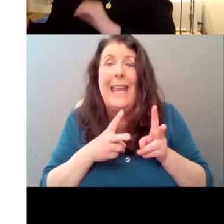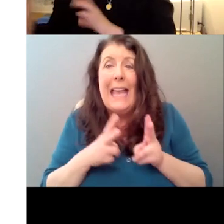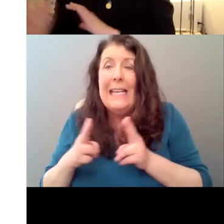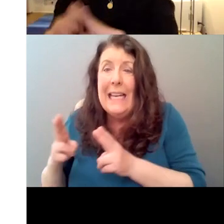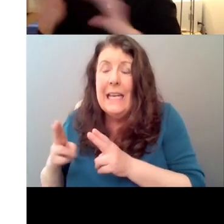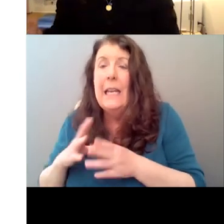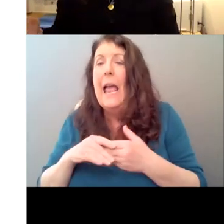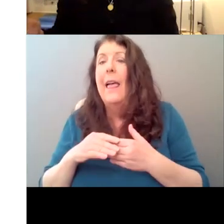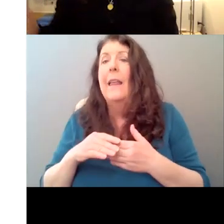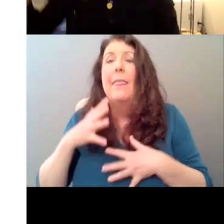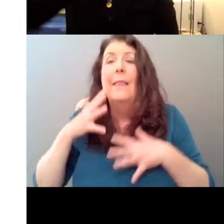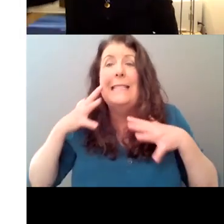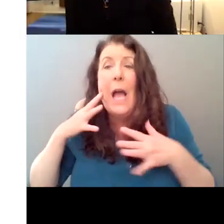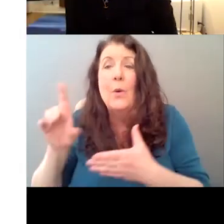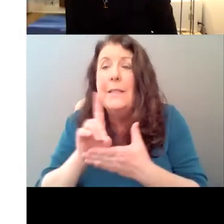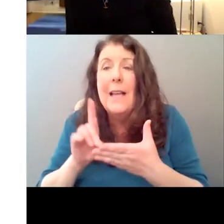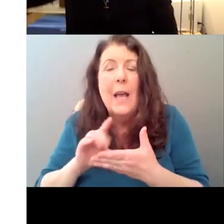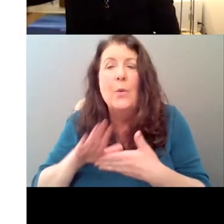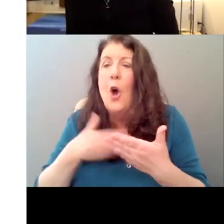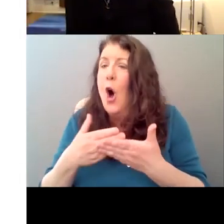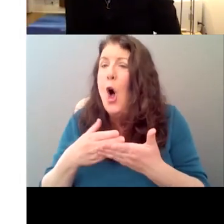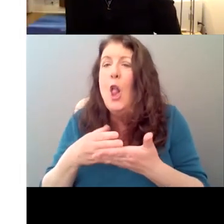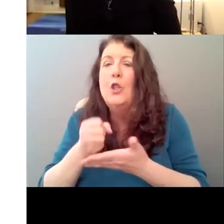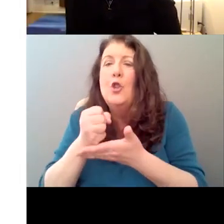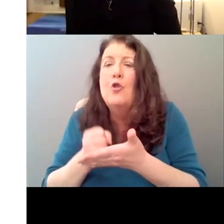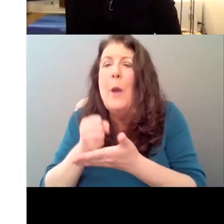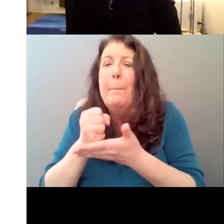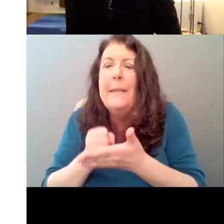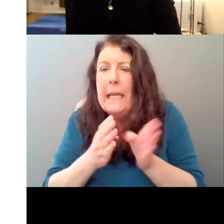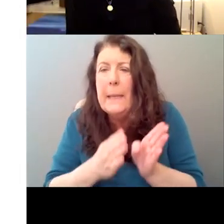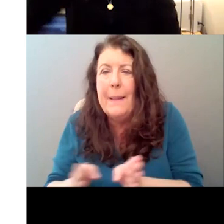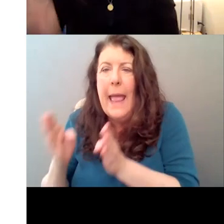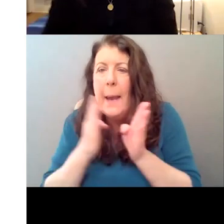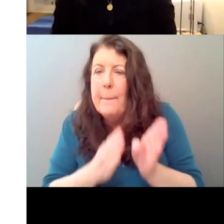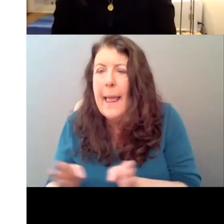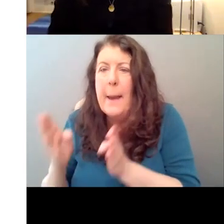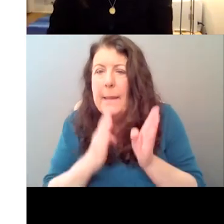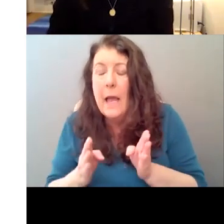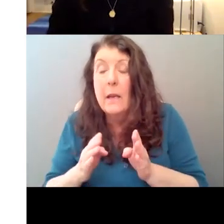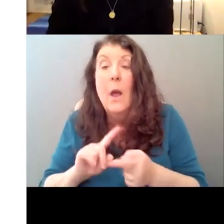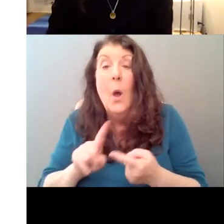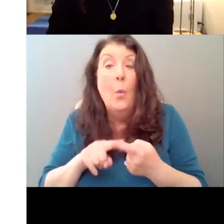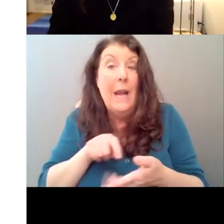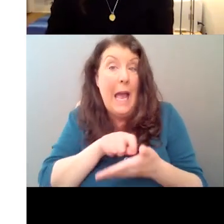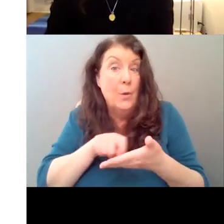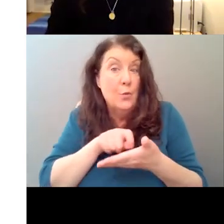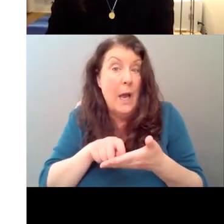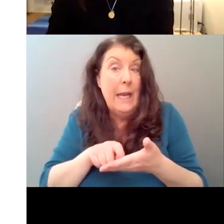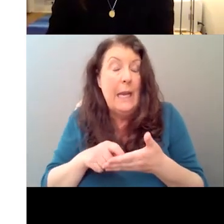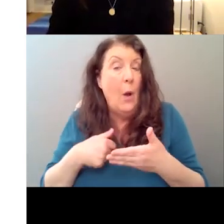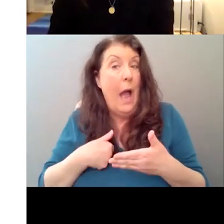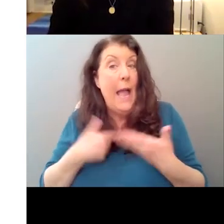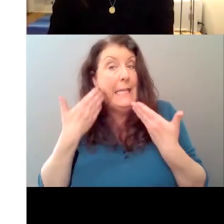that as well, which is incredibly challenging. Um, and, you know, when I was writing this, I did not necessarily know at all